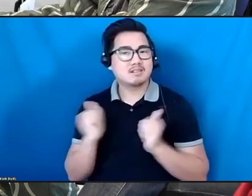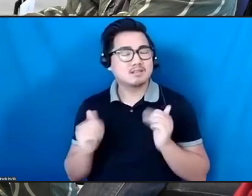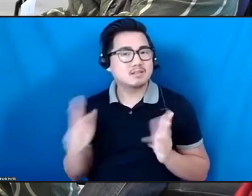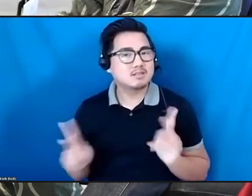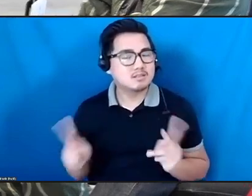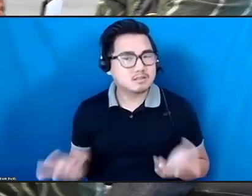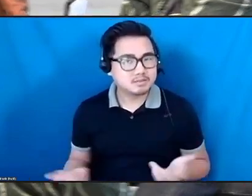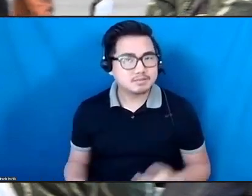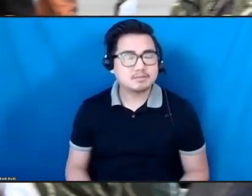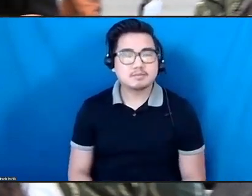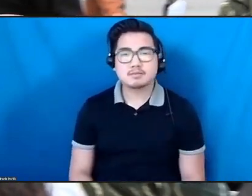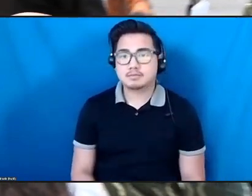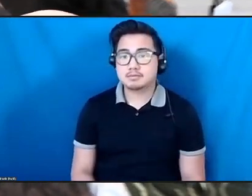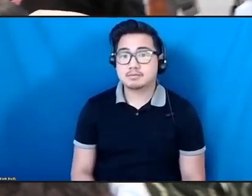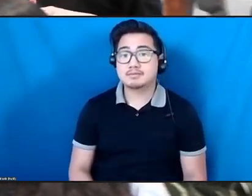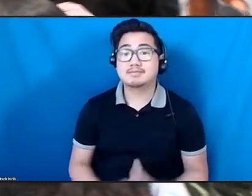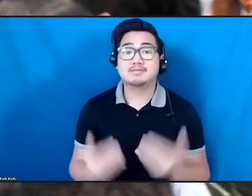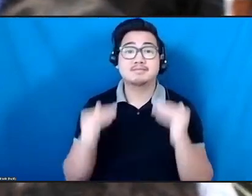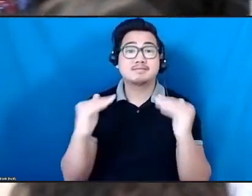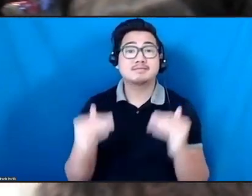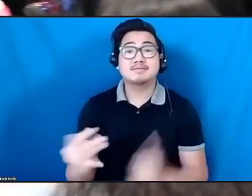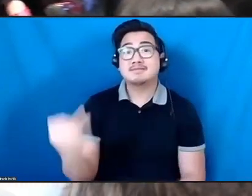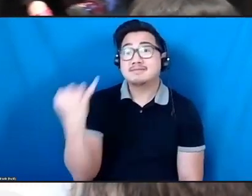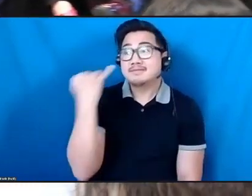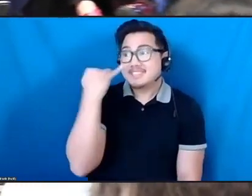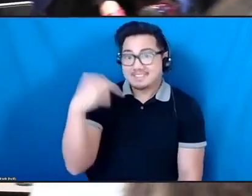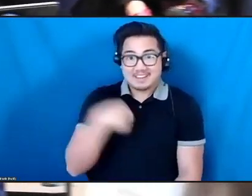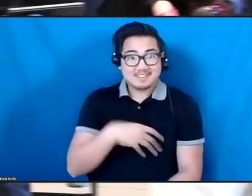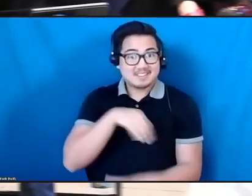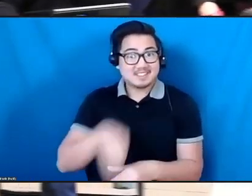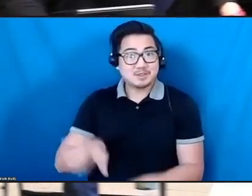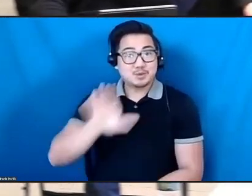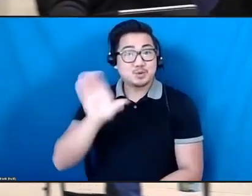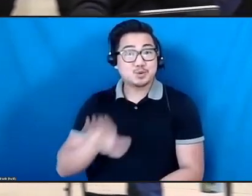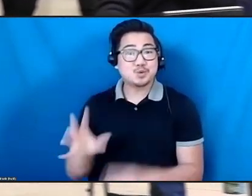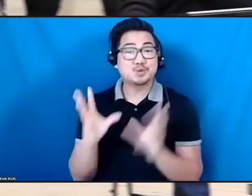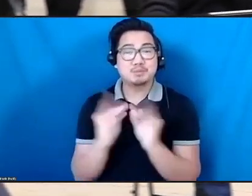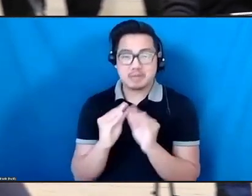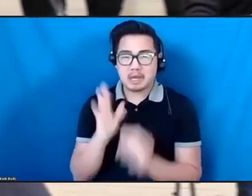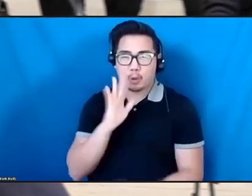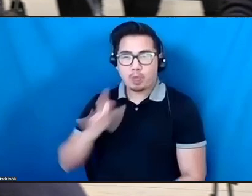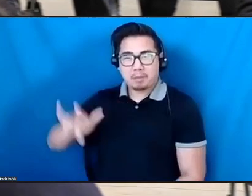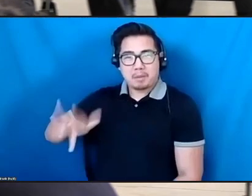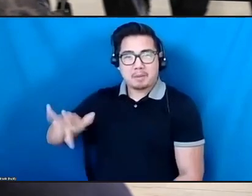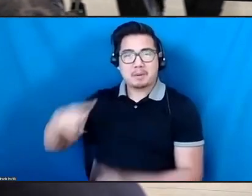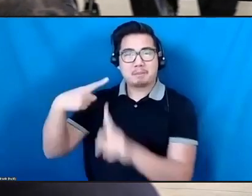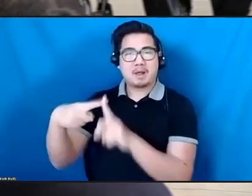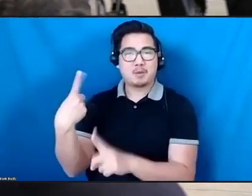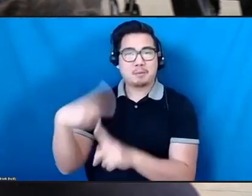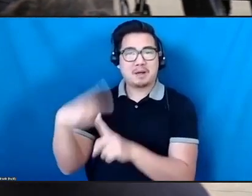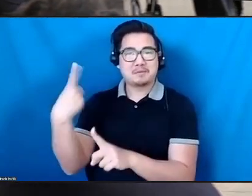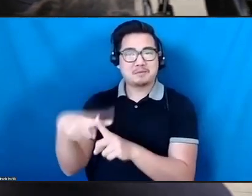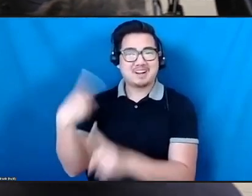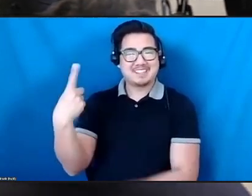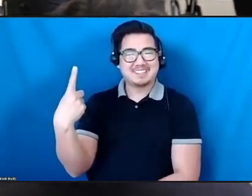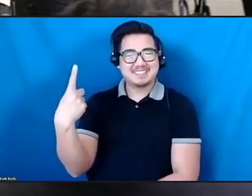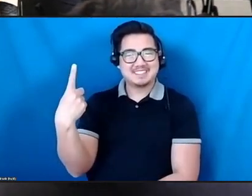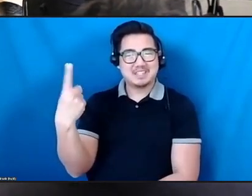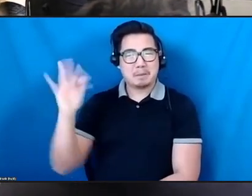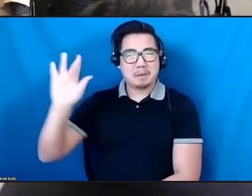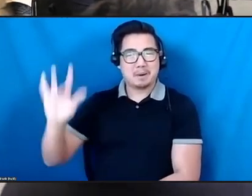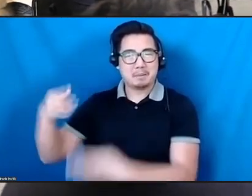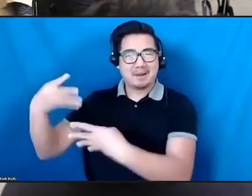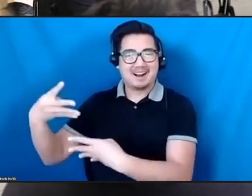If this were a Zoom, I would put plus one on that or plus a thousand. Very well said, Roya. I